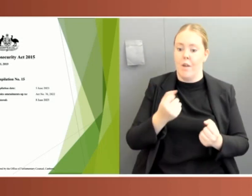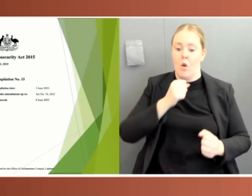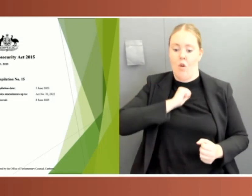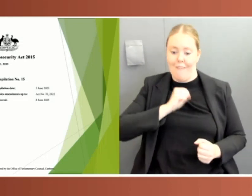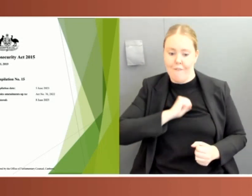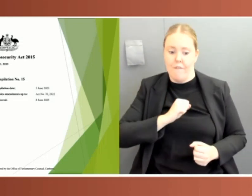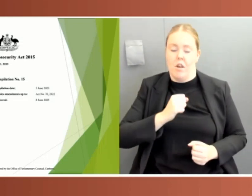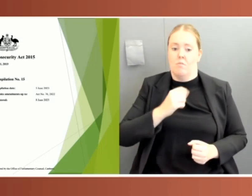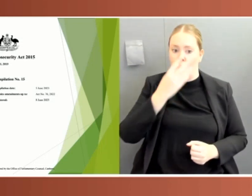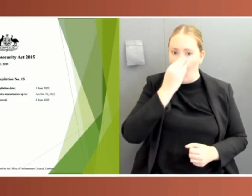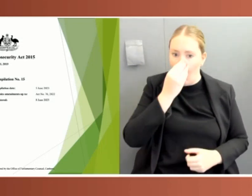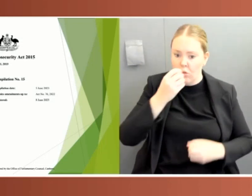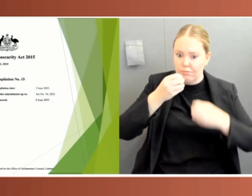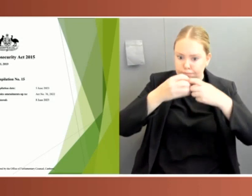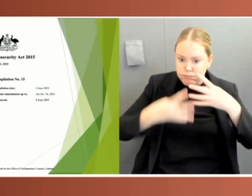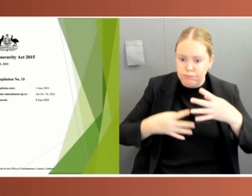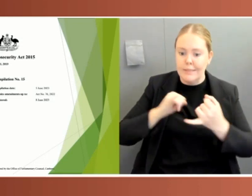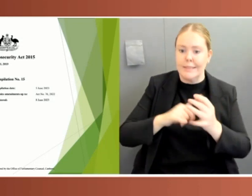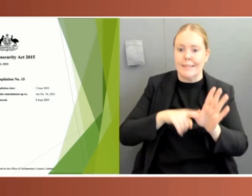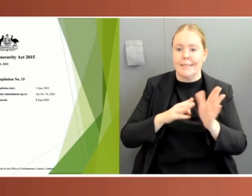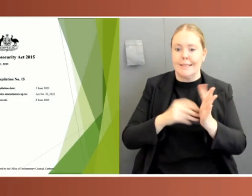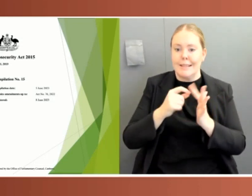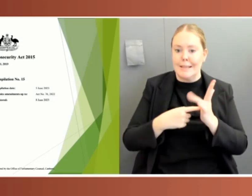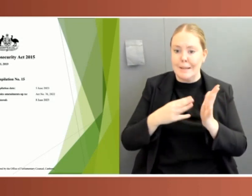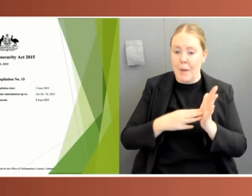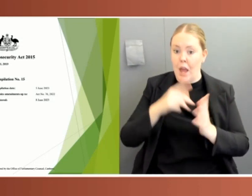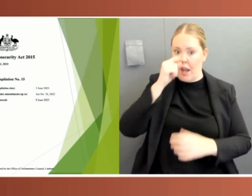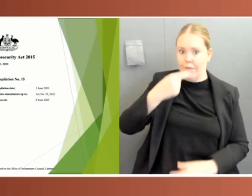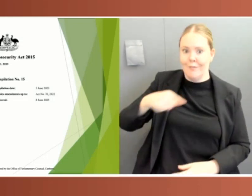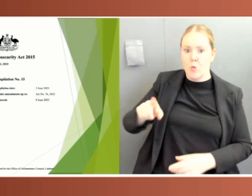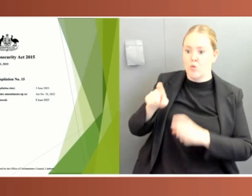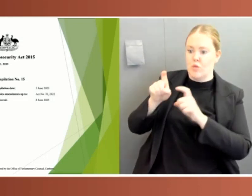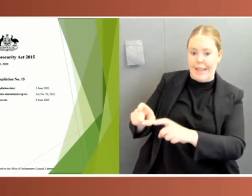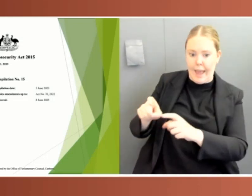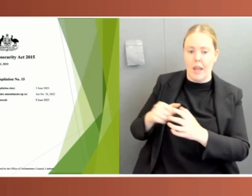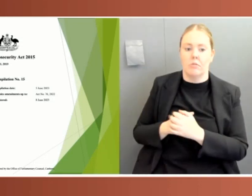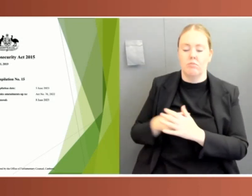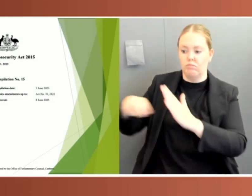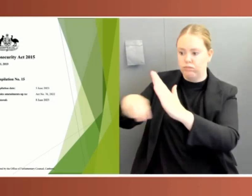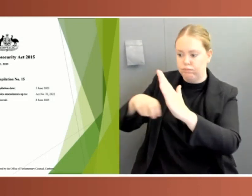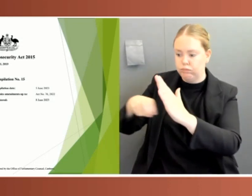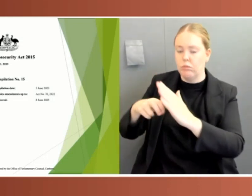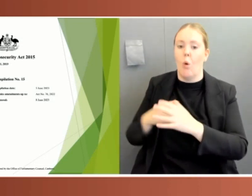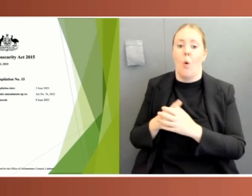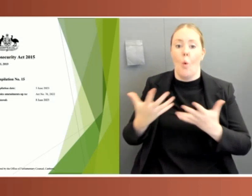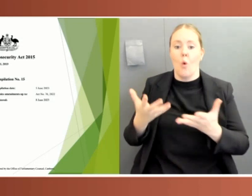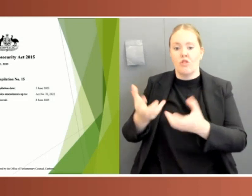a person to remain in a particular place, undergo decontamination or examination and receive a vaccination or medication.